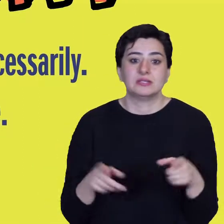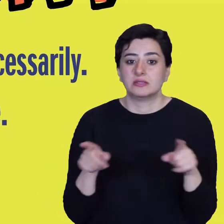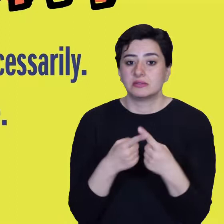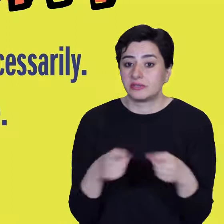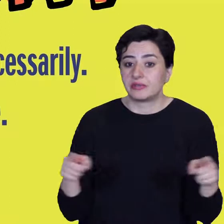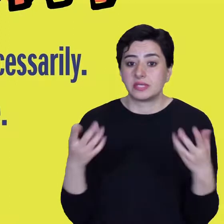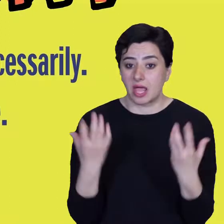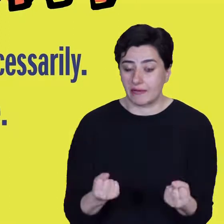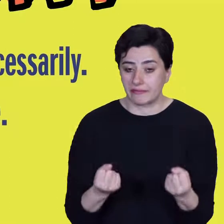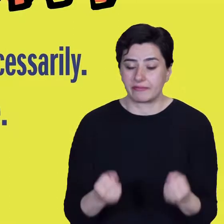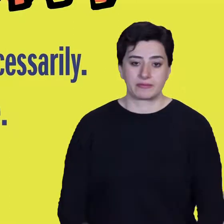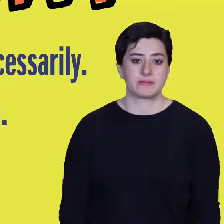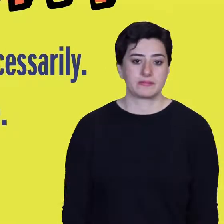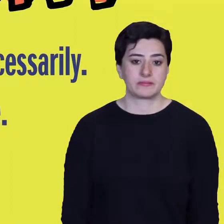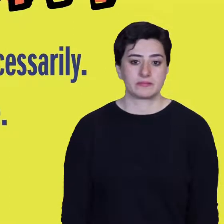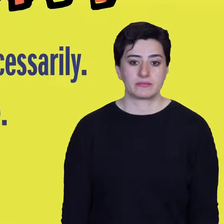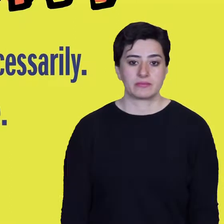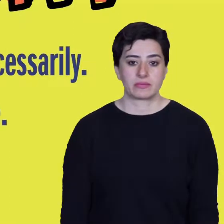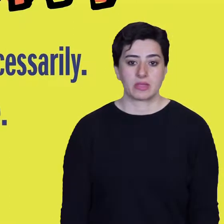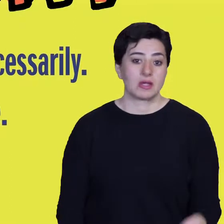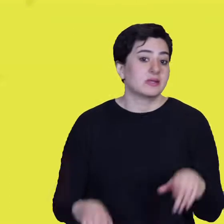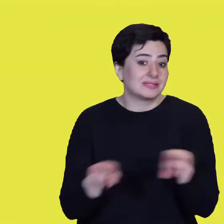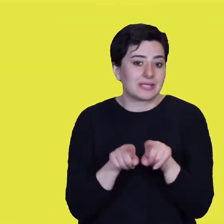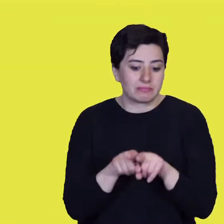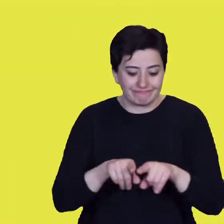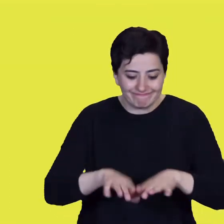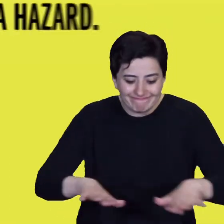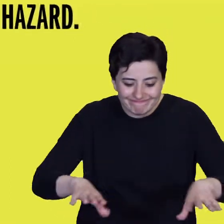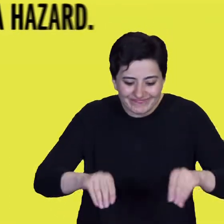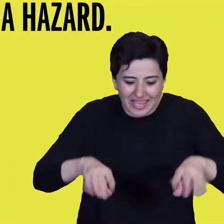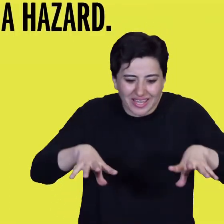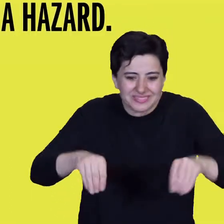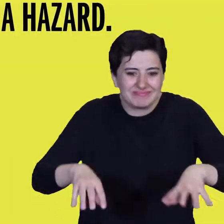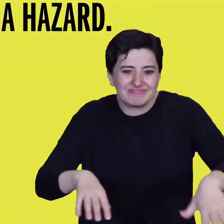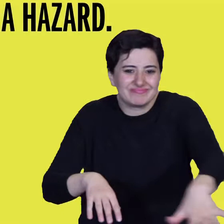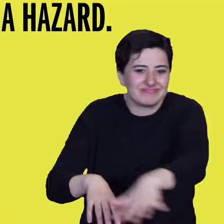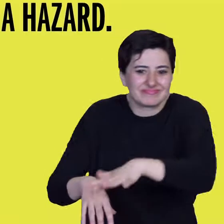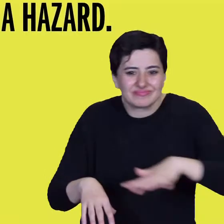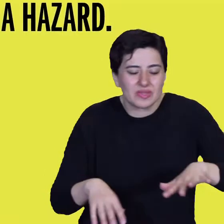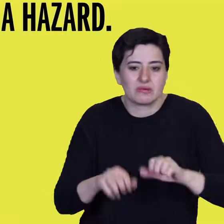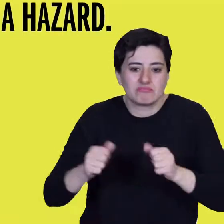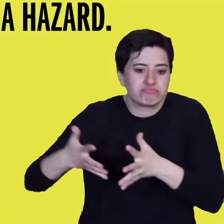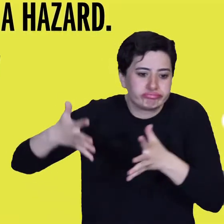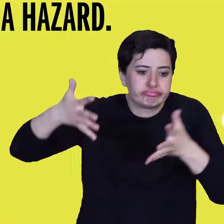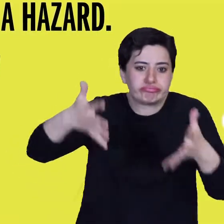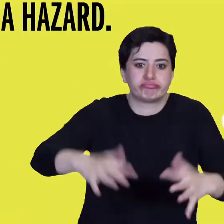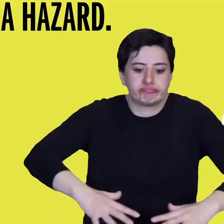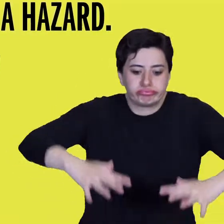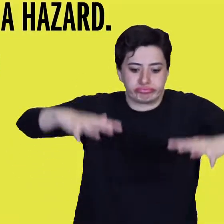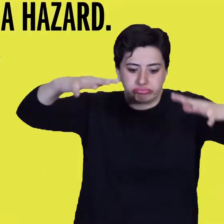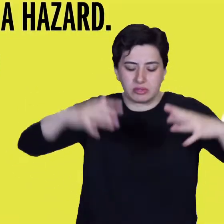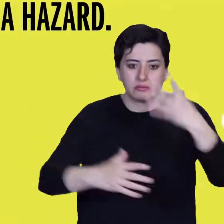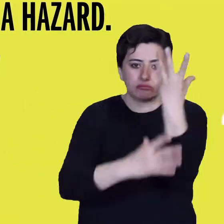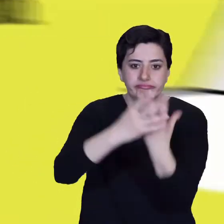Let's take the example of a mudslide. 1. People build their houses near a hazard. For example,